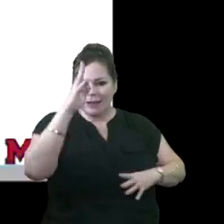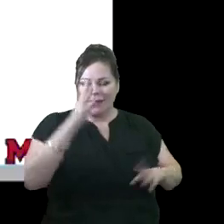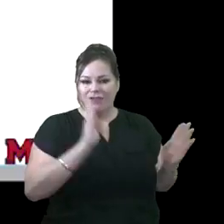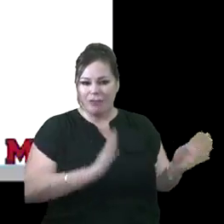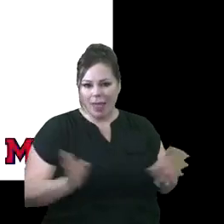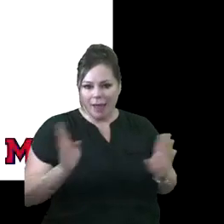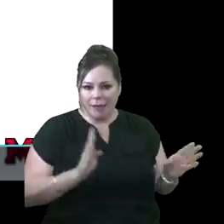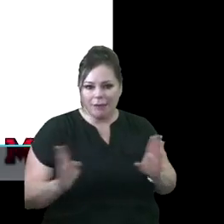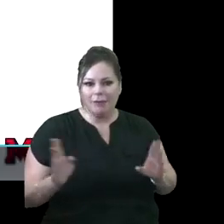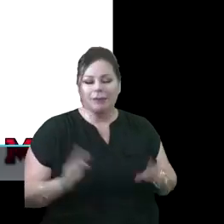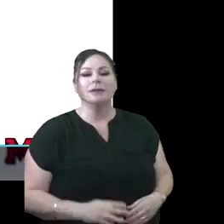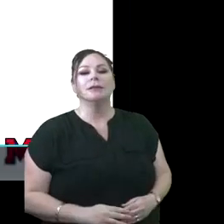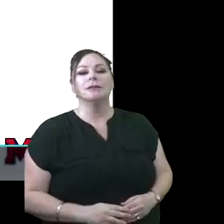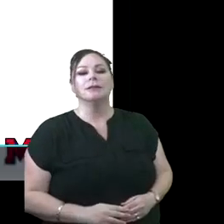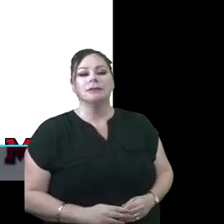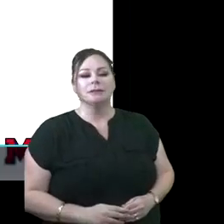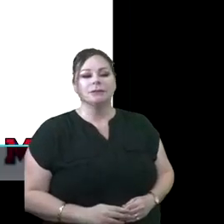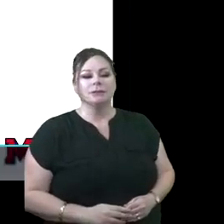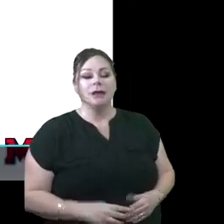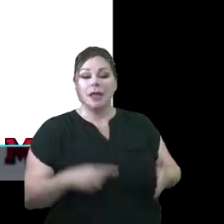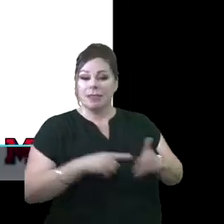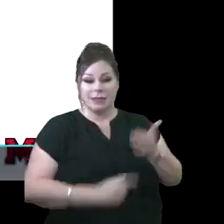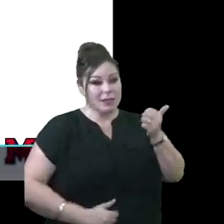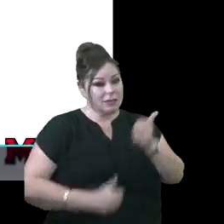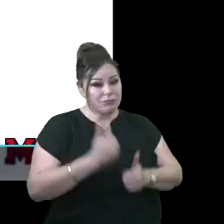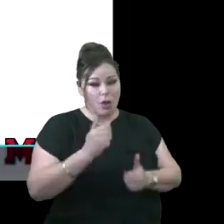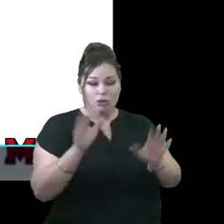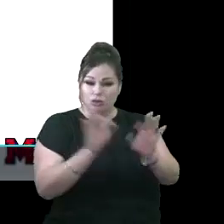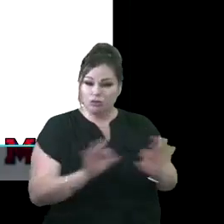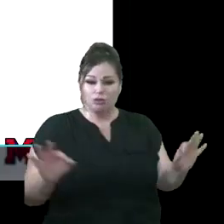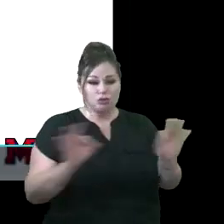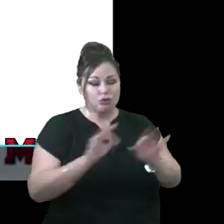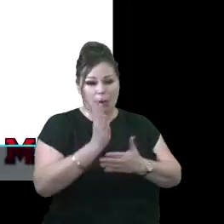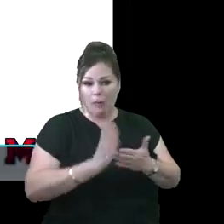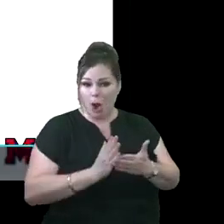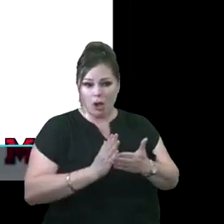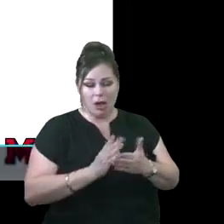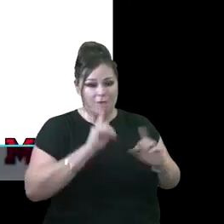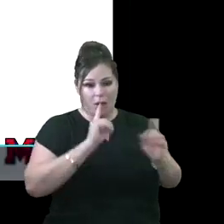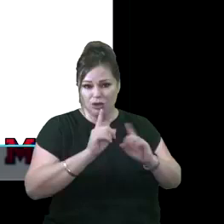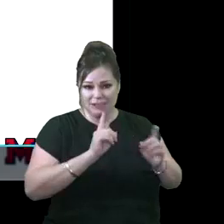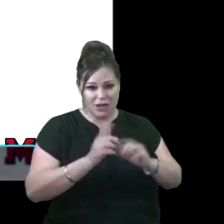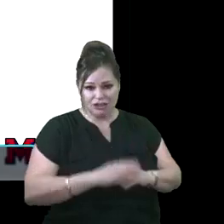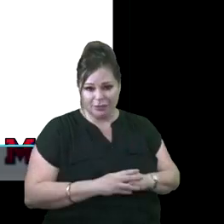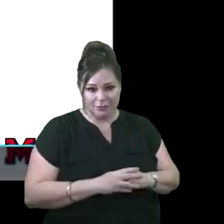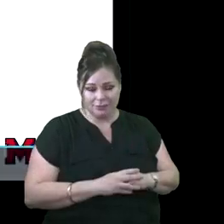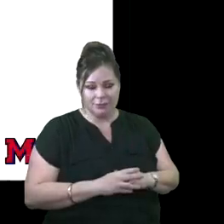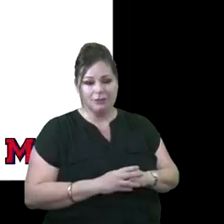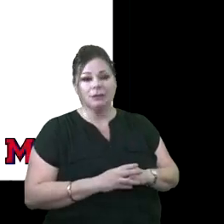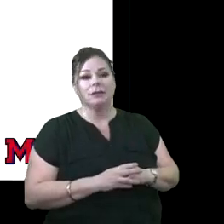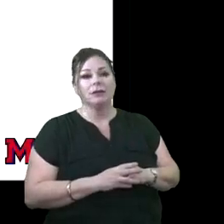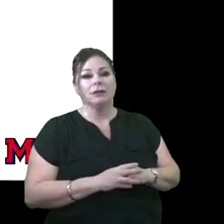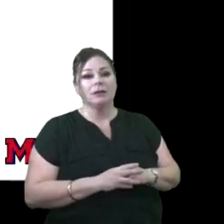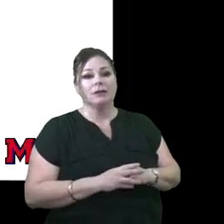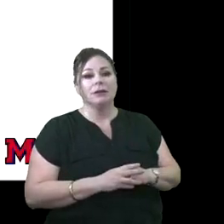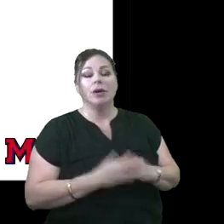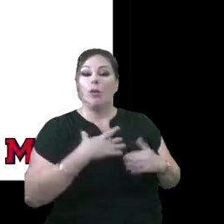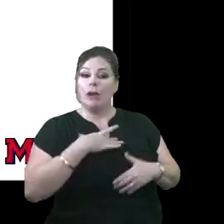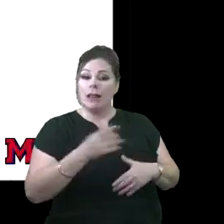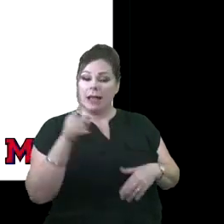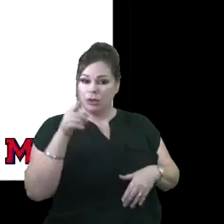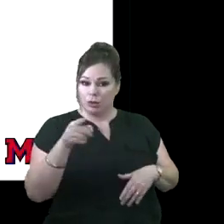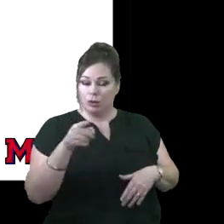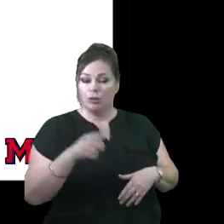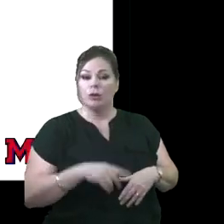plans that we have. This is the most crucial part of our conversation as we end. We would like for